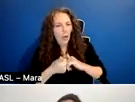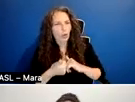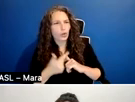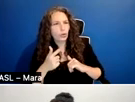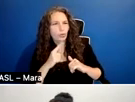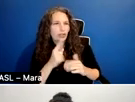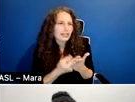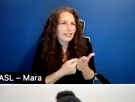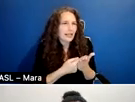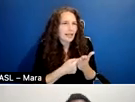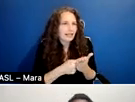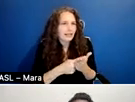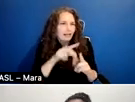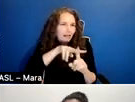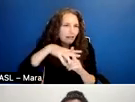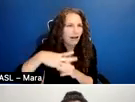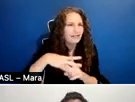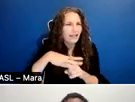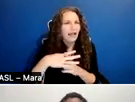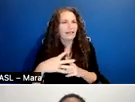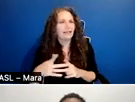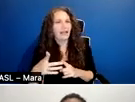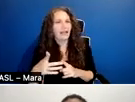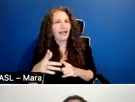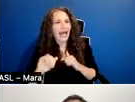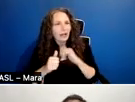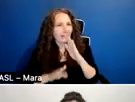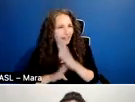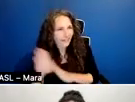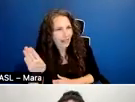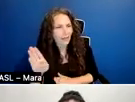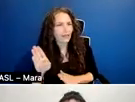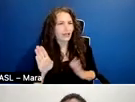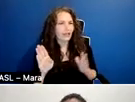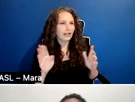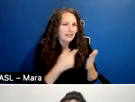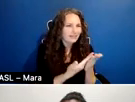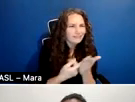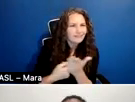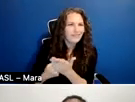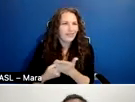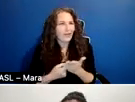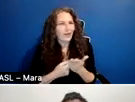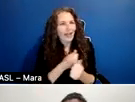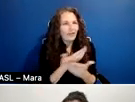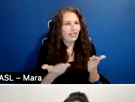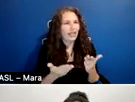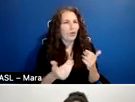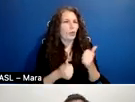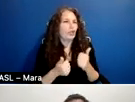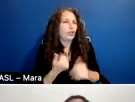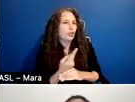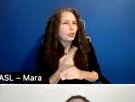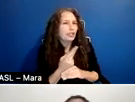um, methodologies you're using, um, what formal elements you're using. And another way to describe your film are also the stages of